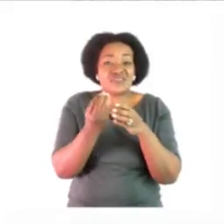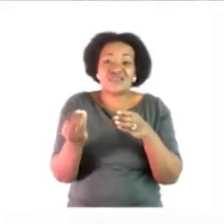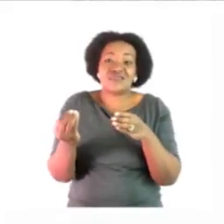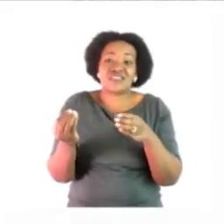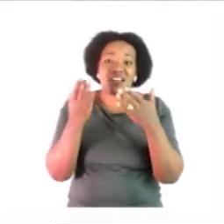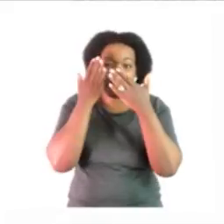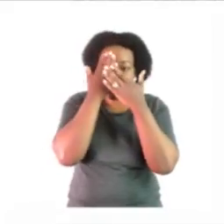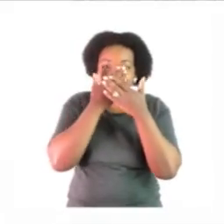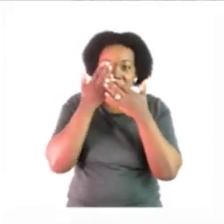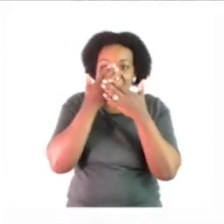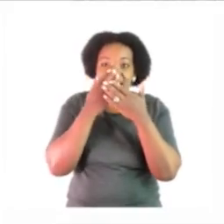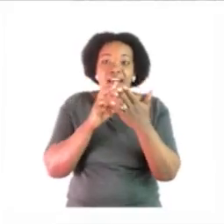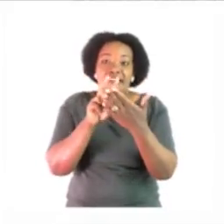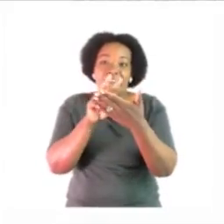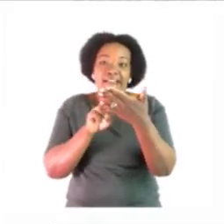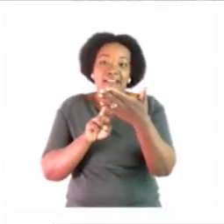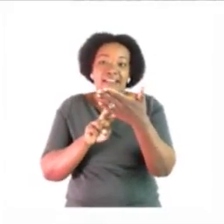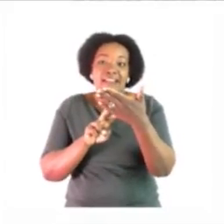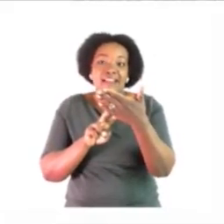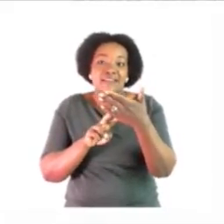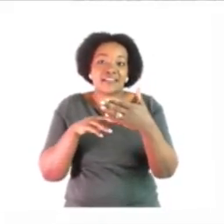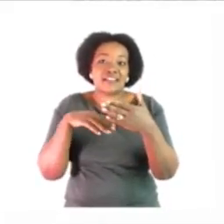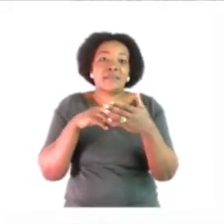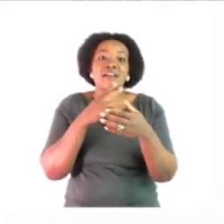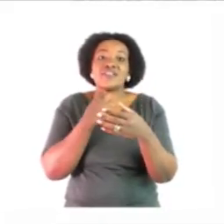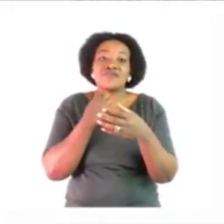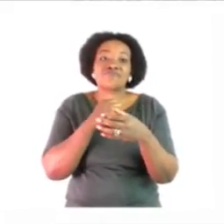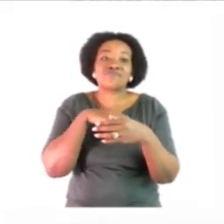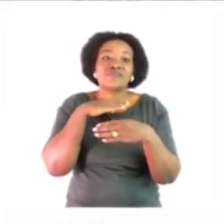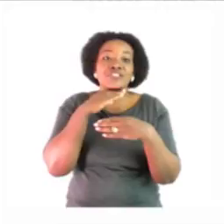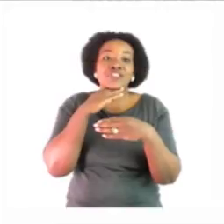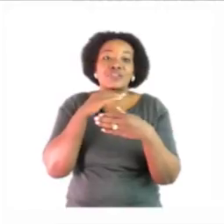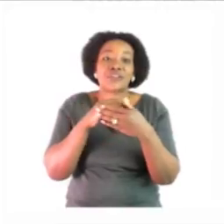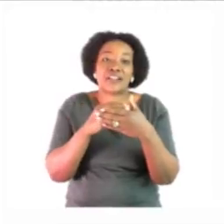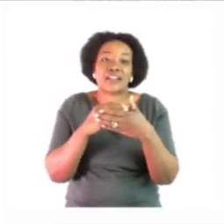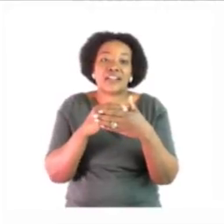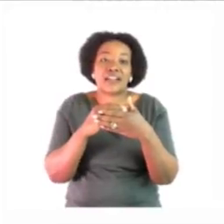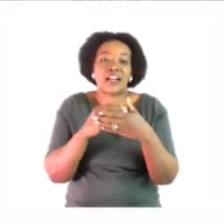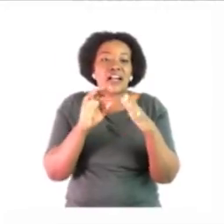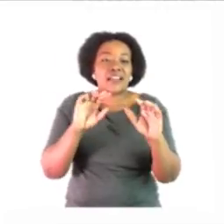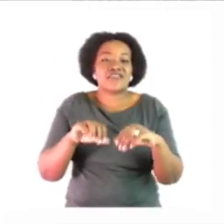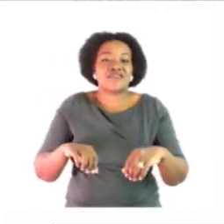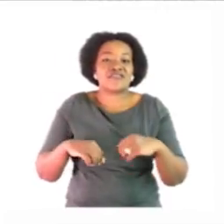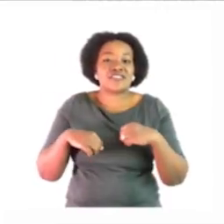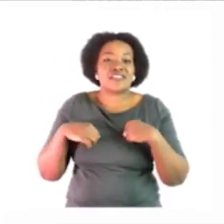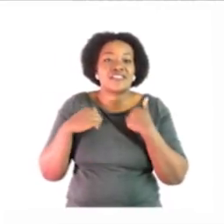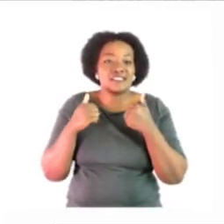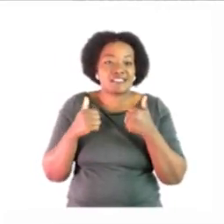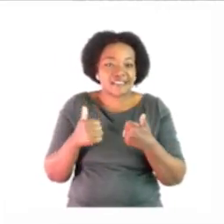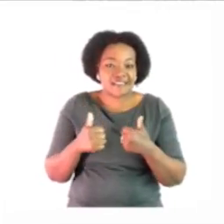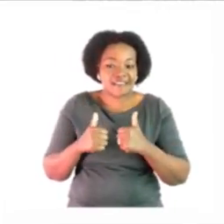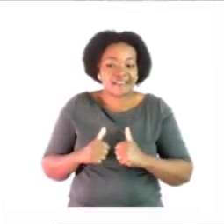and she reads them a bedtime story then she relaxes a bit her